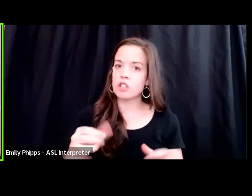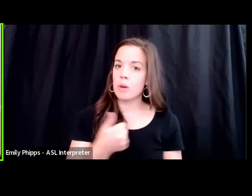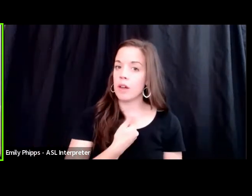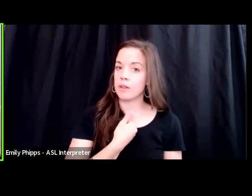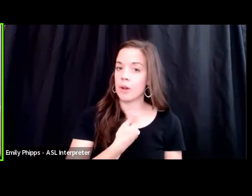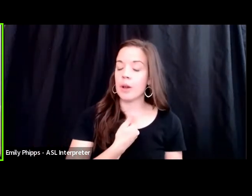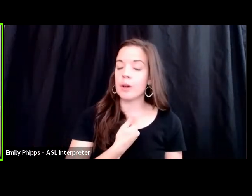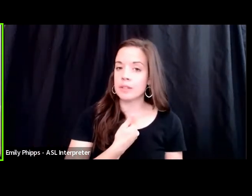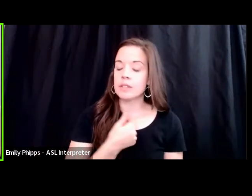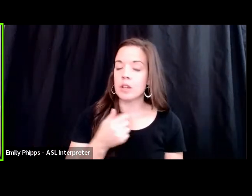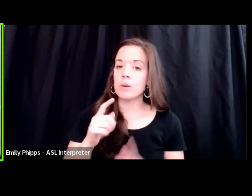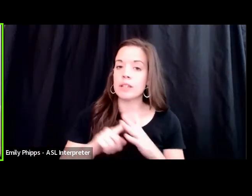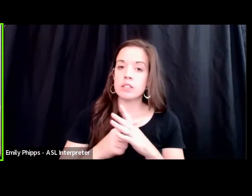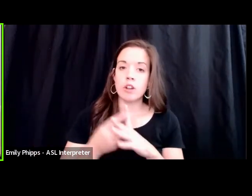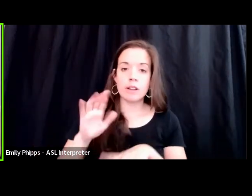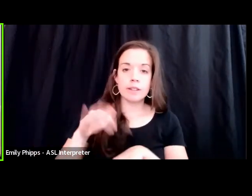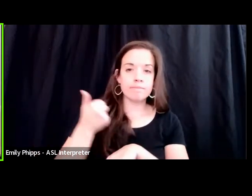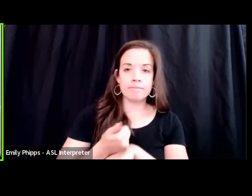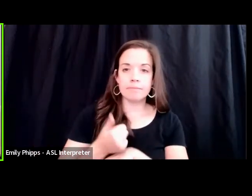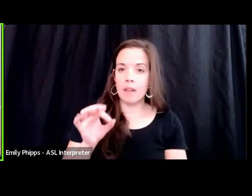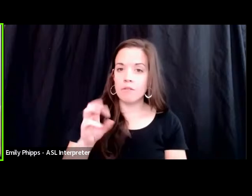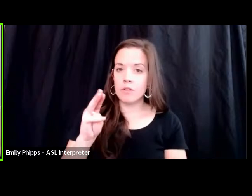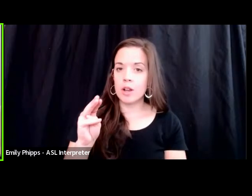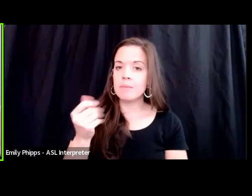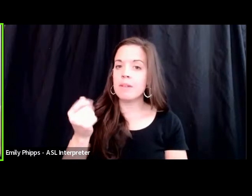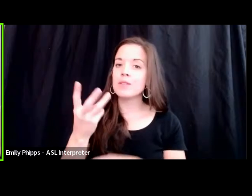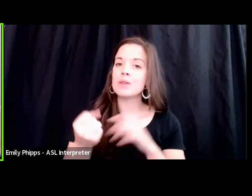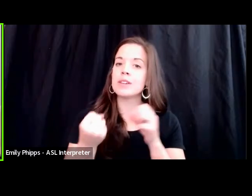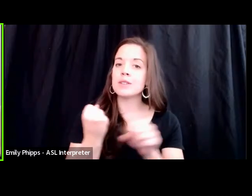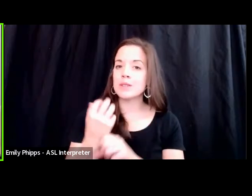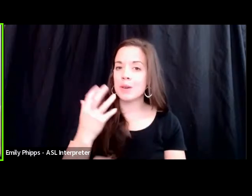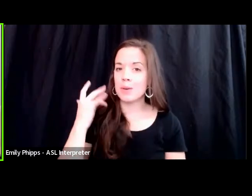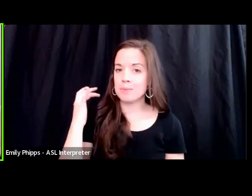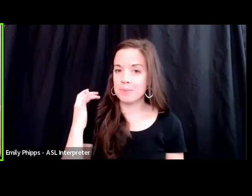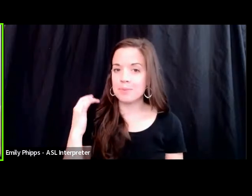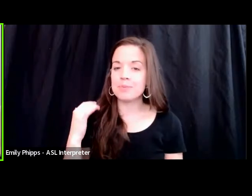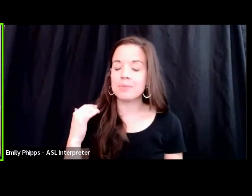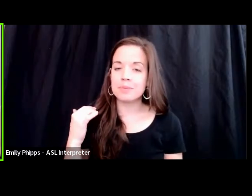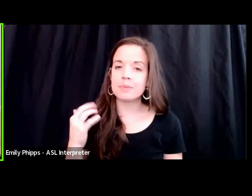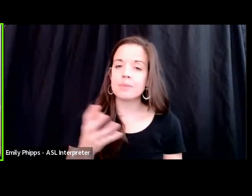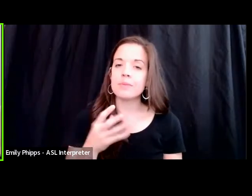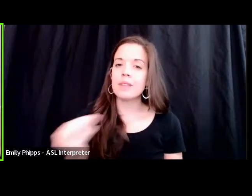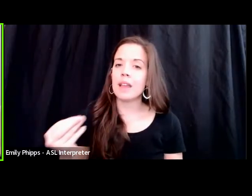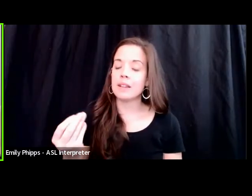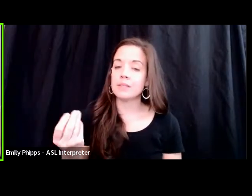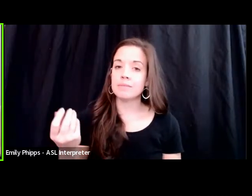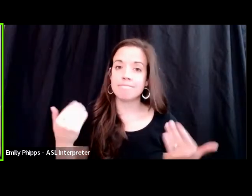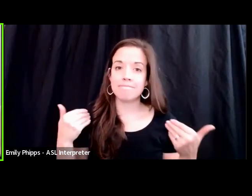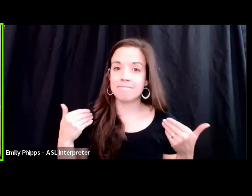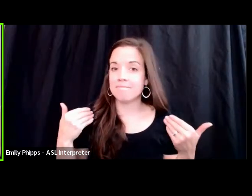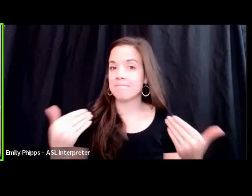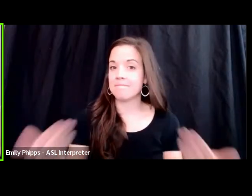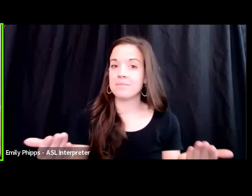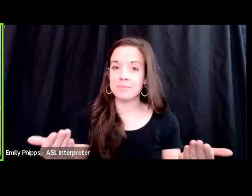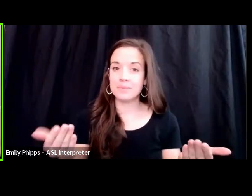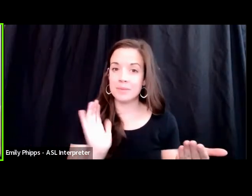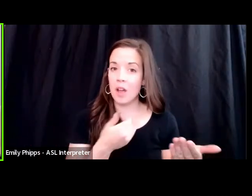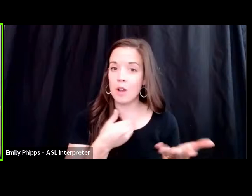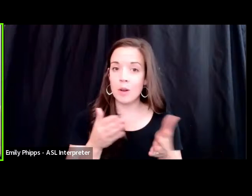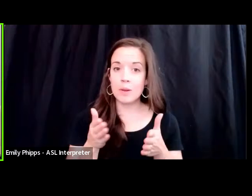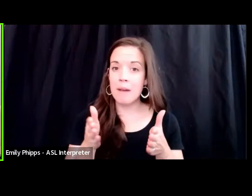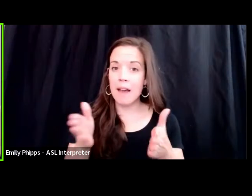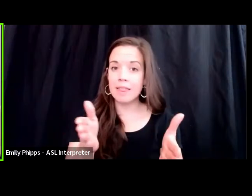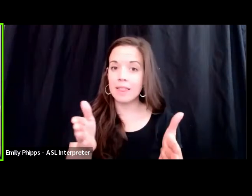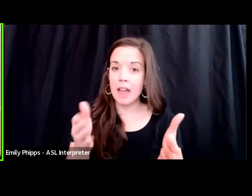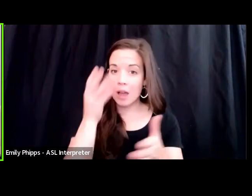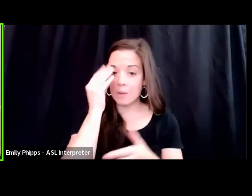started a firm a couple years ago. And we forged our own path. And it was, I will tell